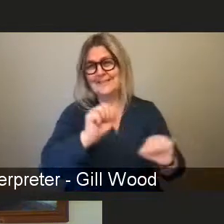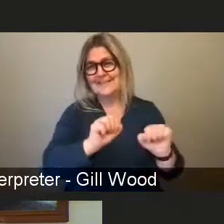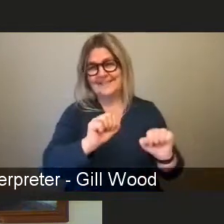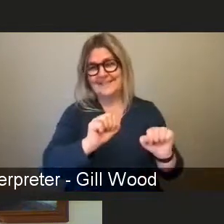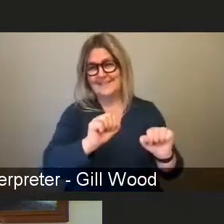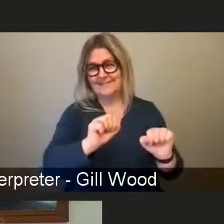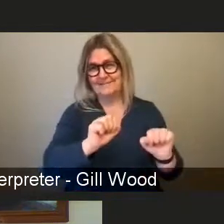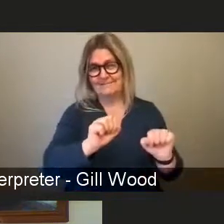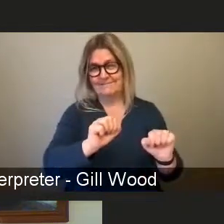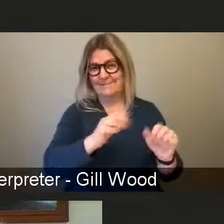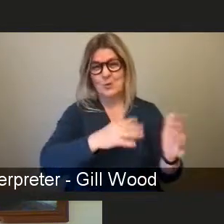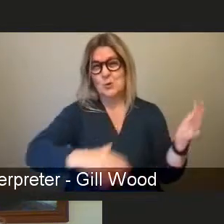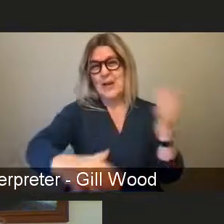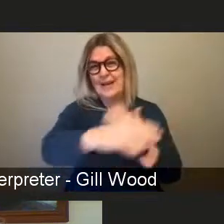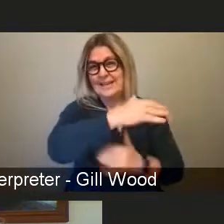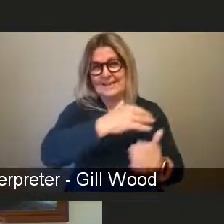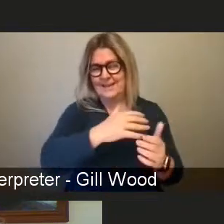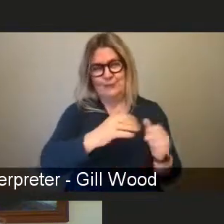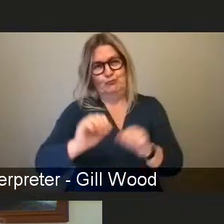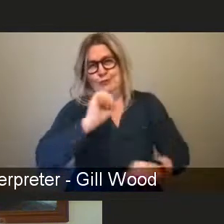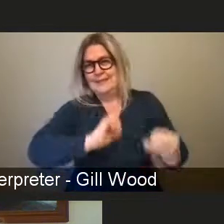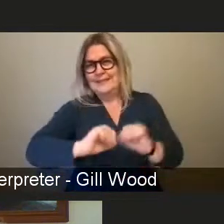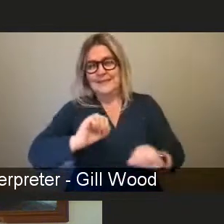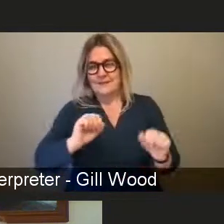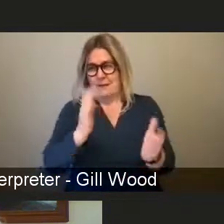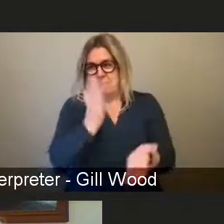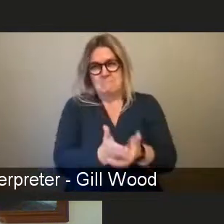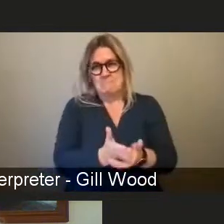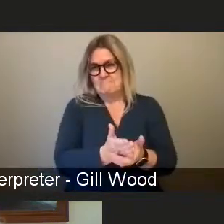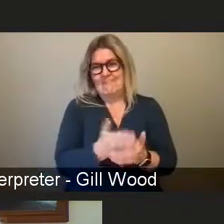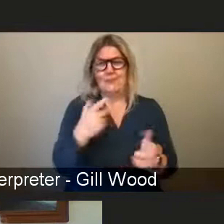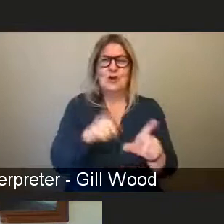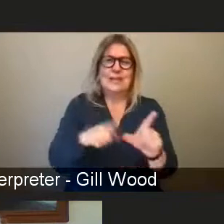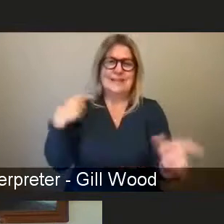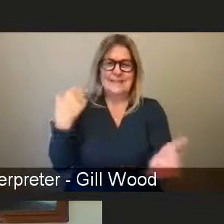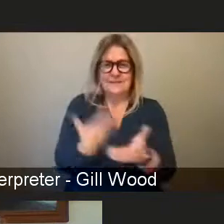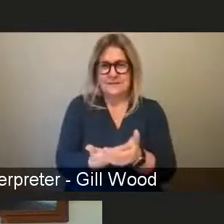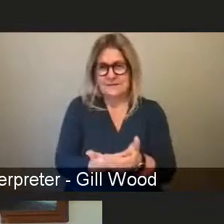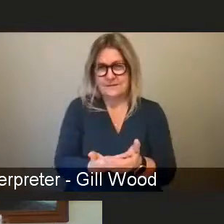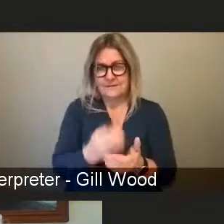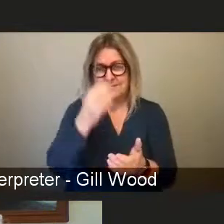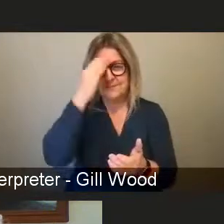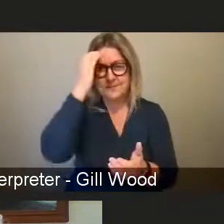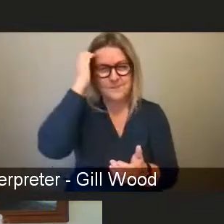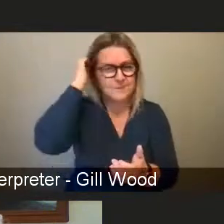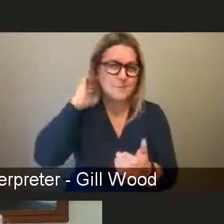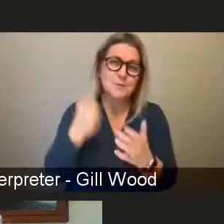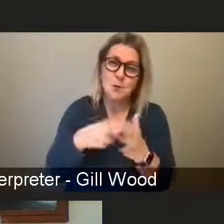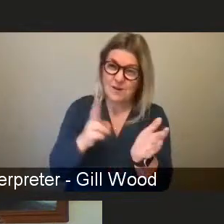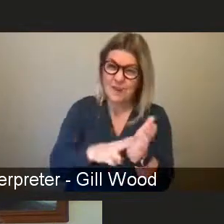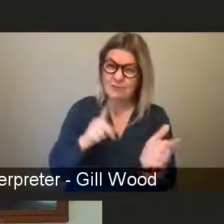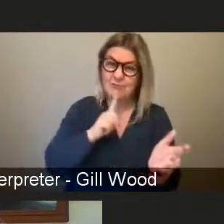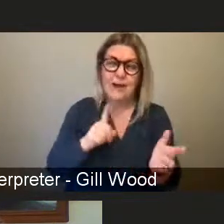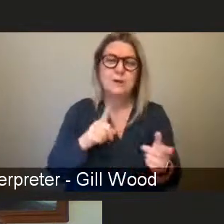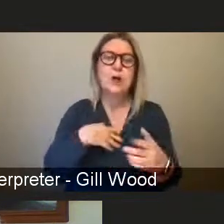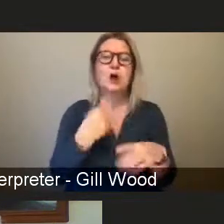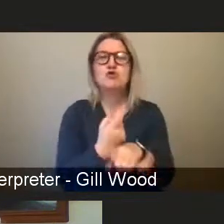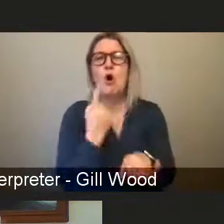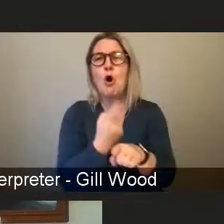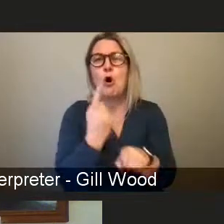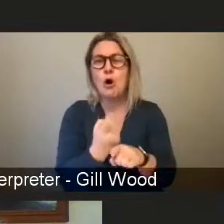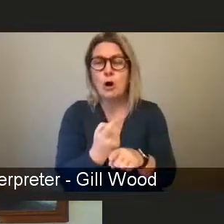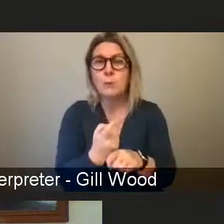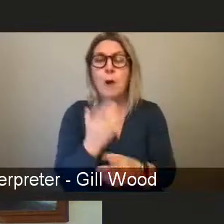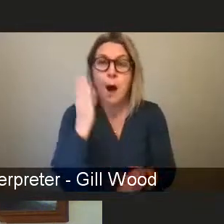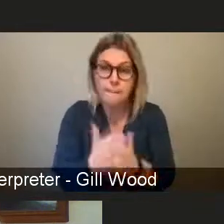like Karen described, you know, if we talk about it endlessly, that maybe gets us off the hook about doing something about it. But the reality